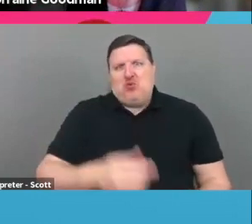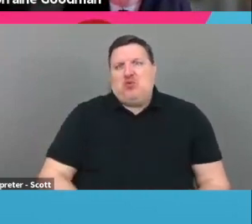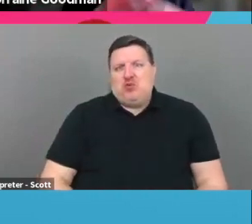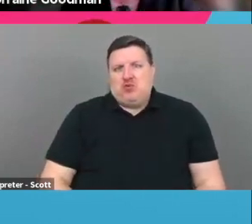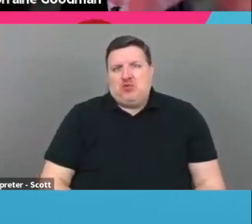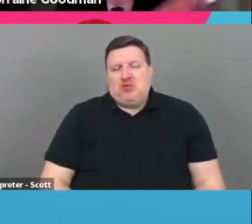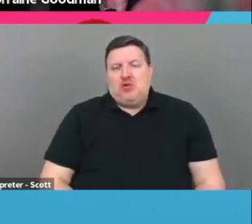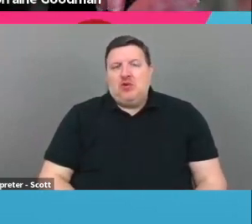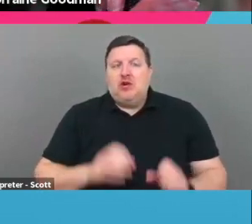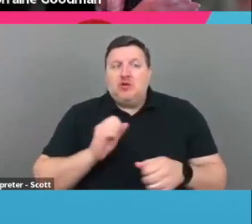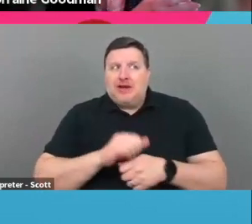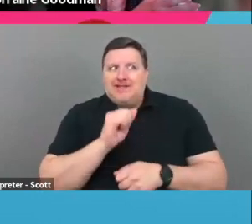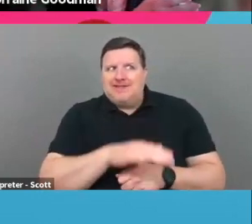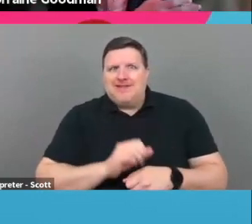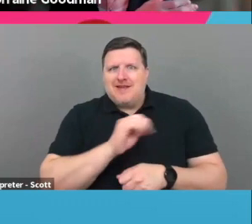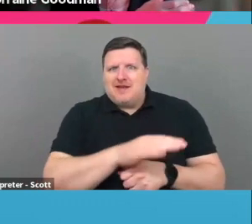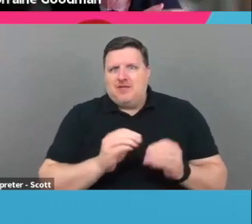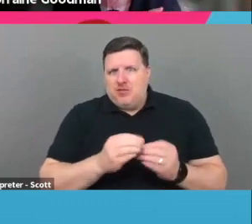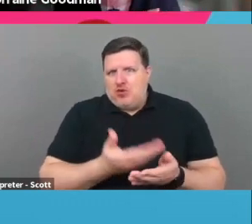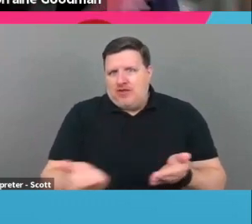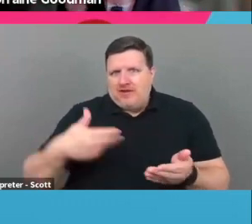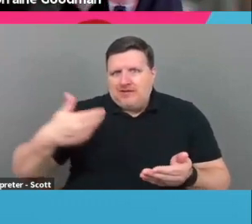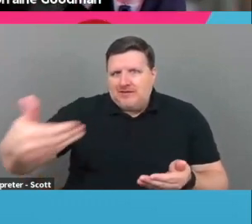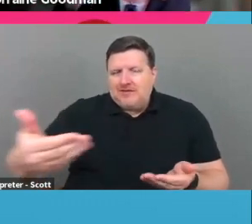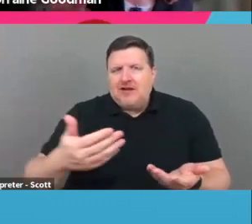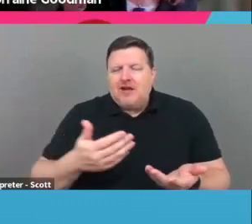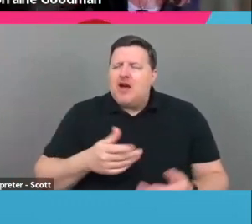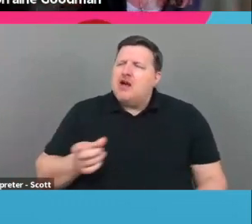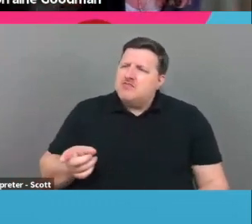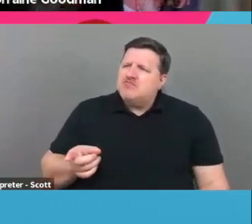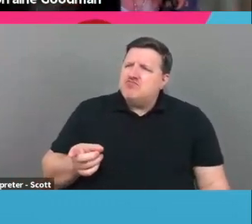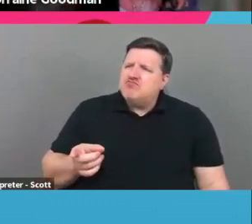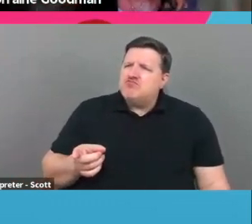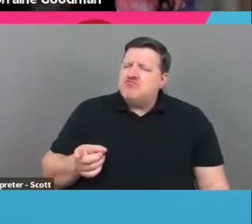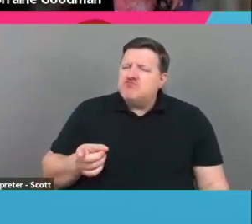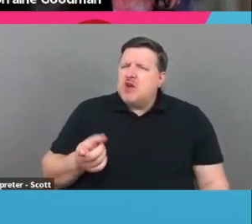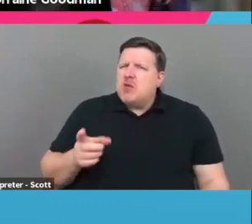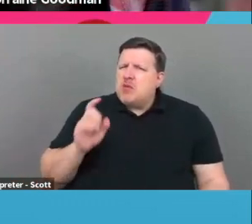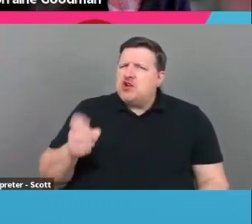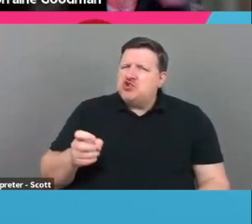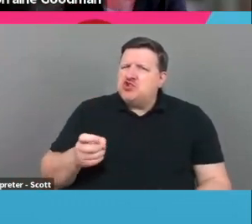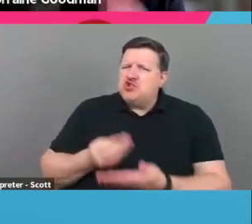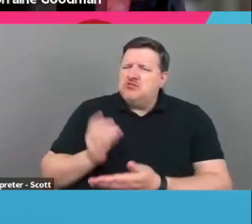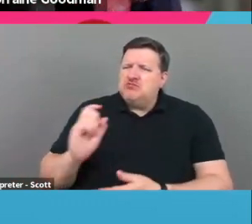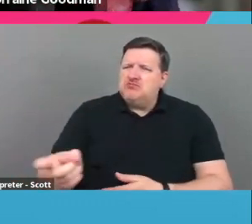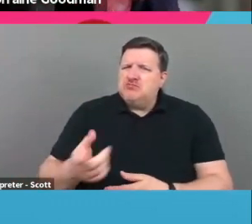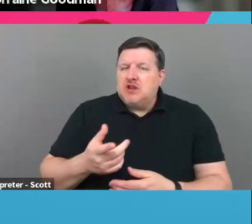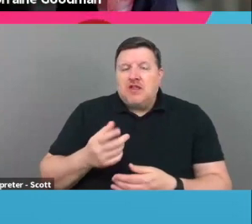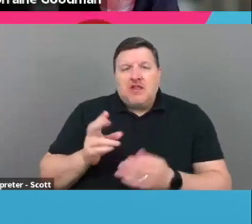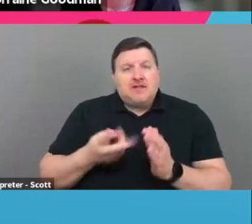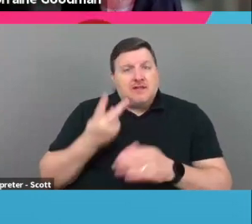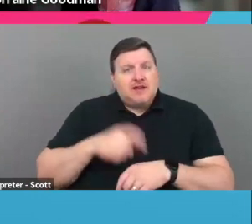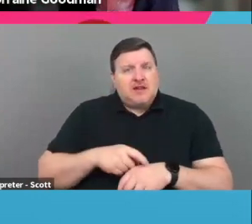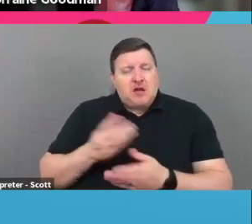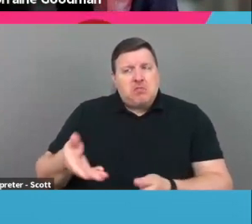And you can send them more stuff. And then they go, you know what? Maybe I should fund that organization. And the second time around, they make the